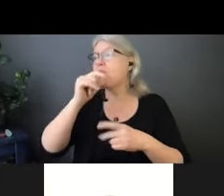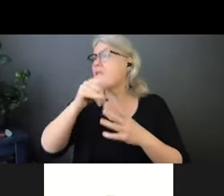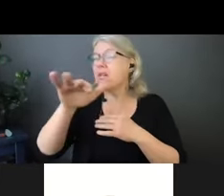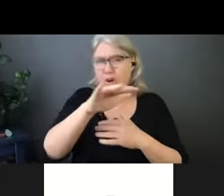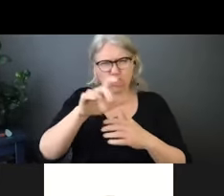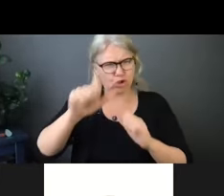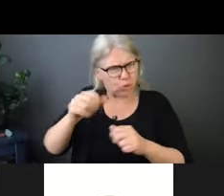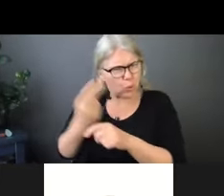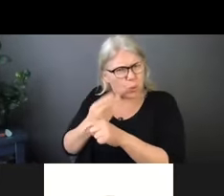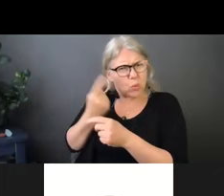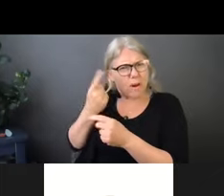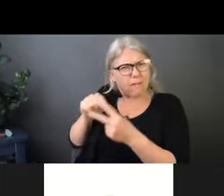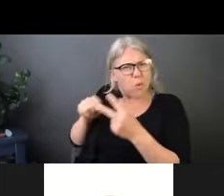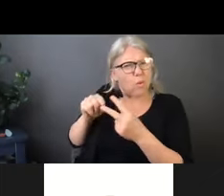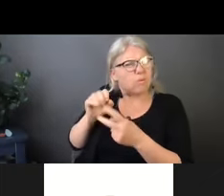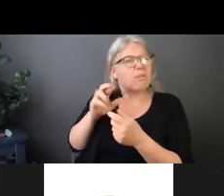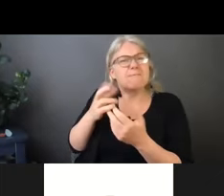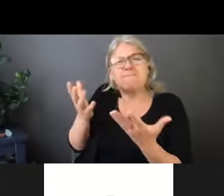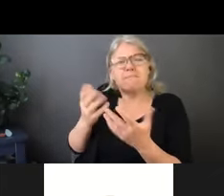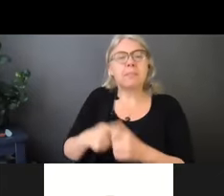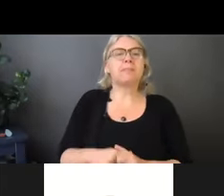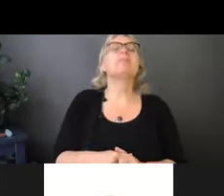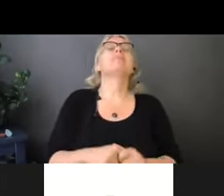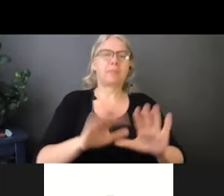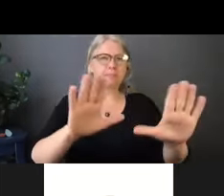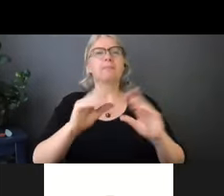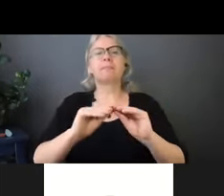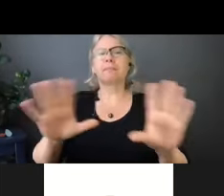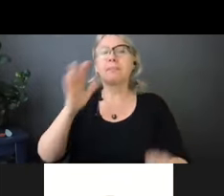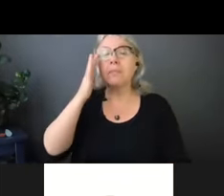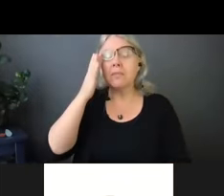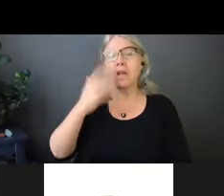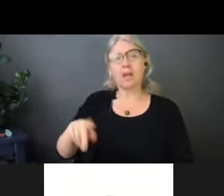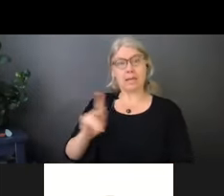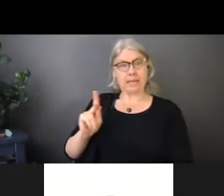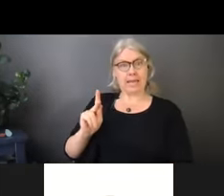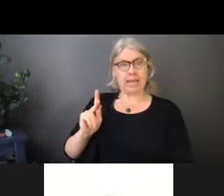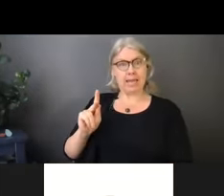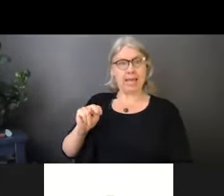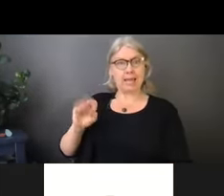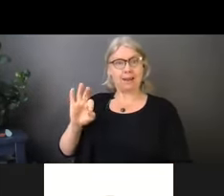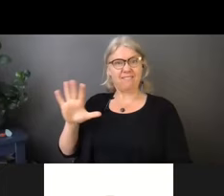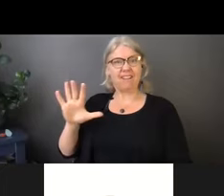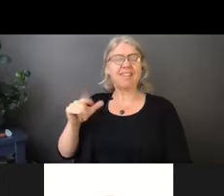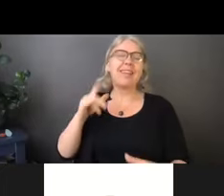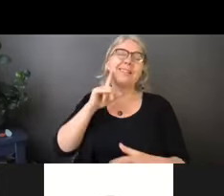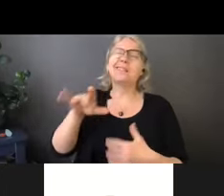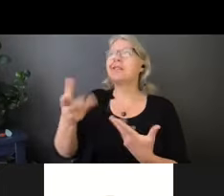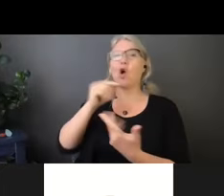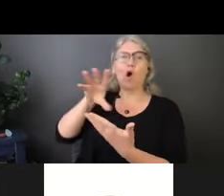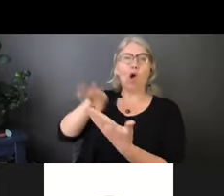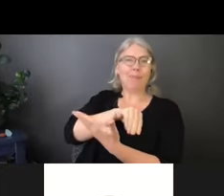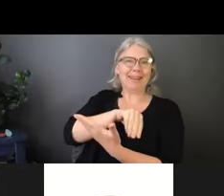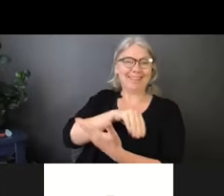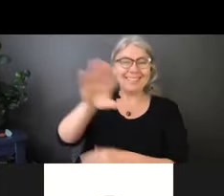So a KN95 is like a knockoff. Um, so, you know, when you want a